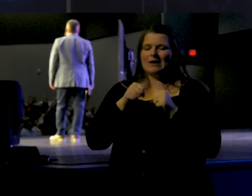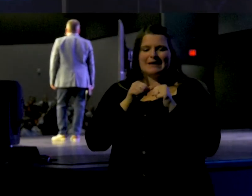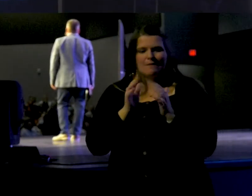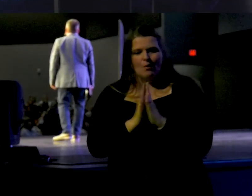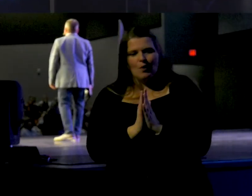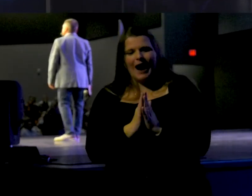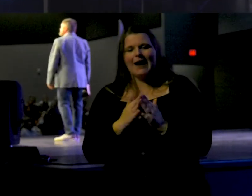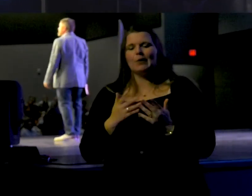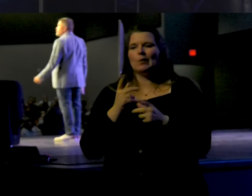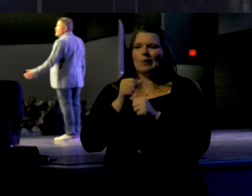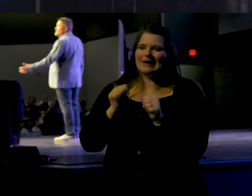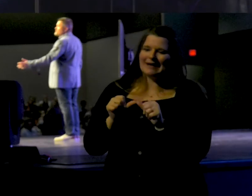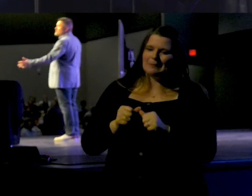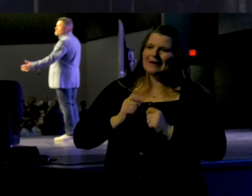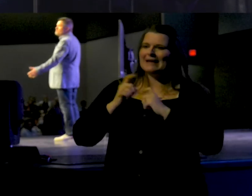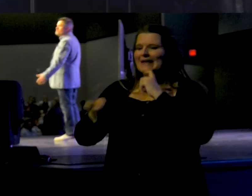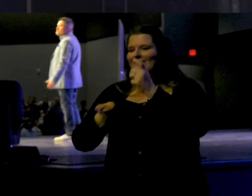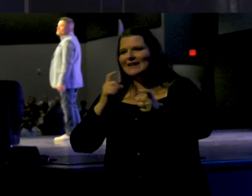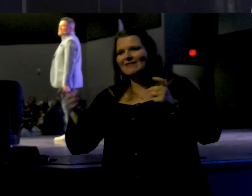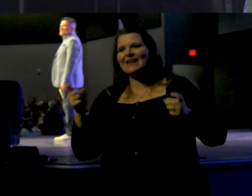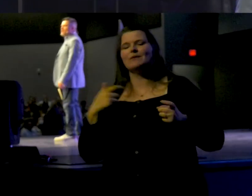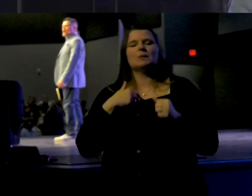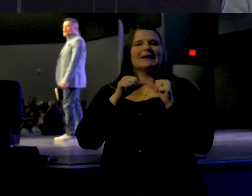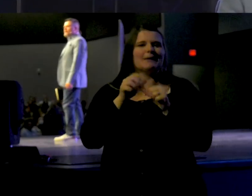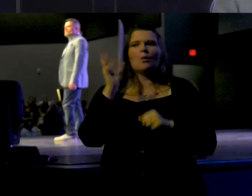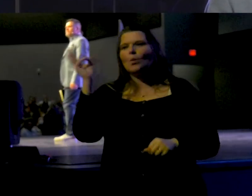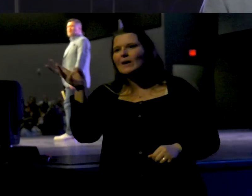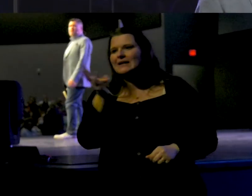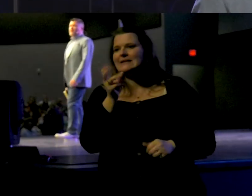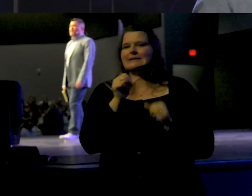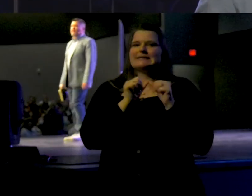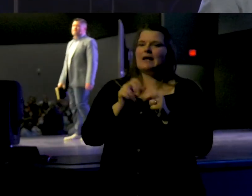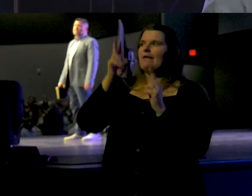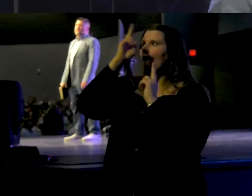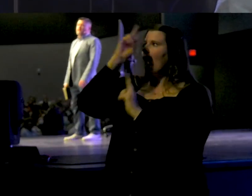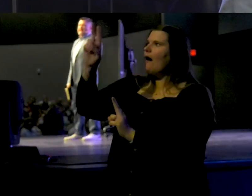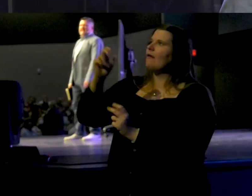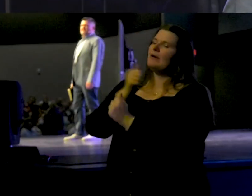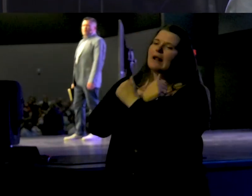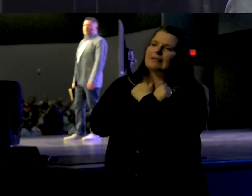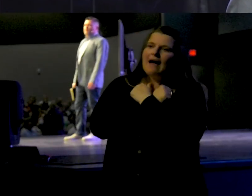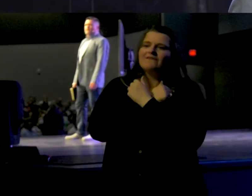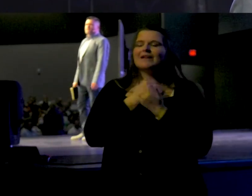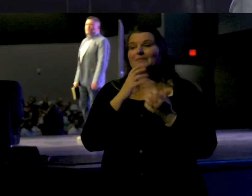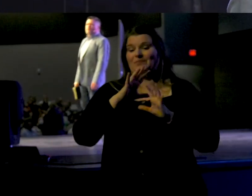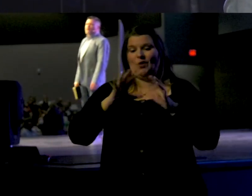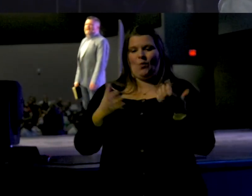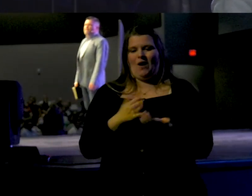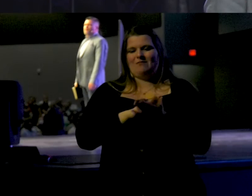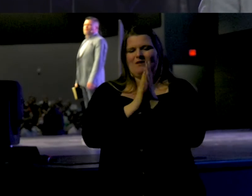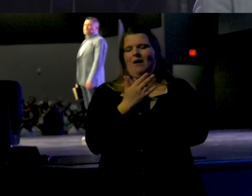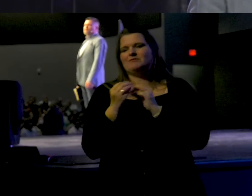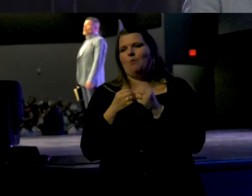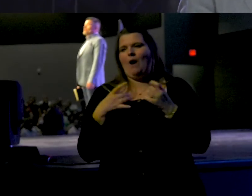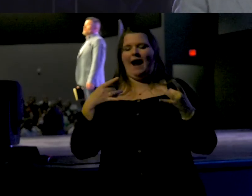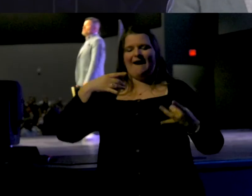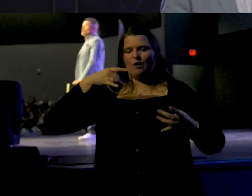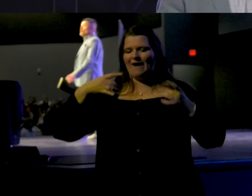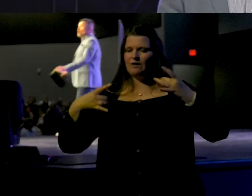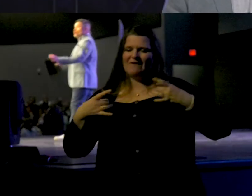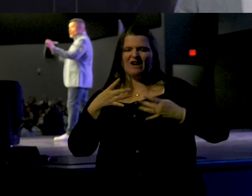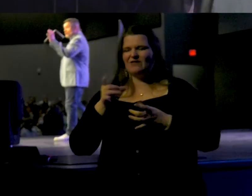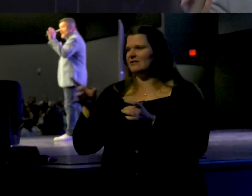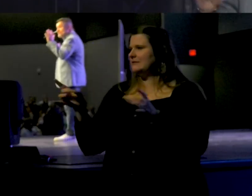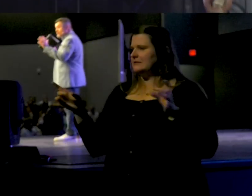keep giving, keep witnessing, keep honoring, keep loving, and as the world becomes more and more hateful toward